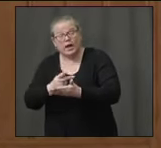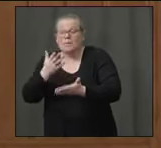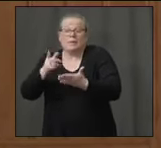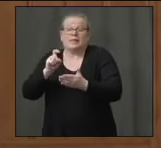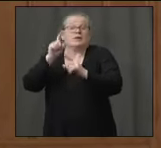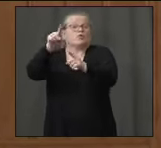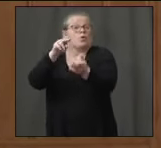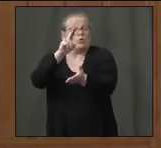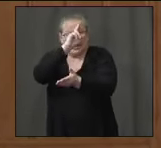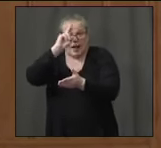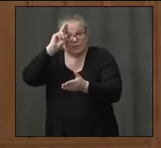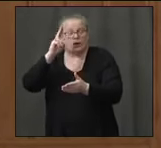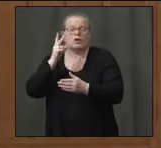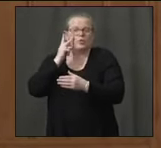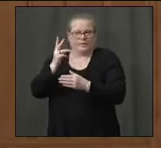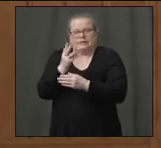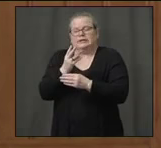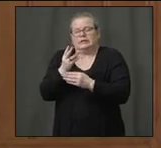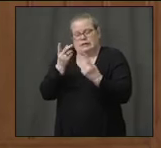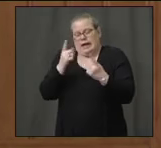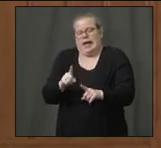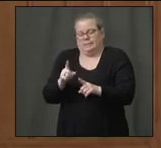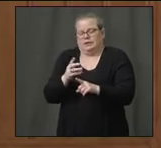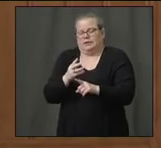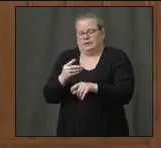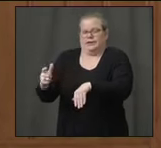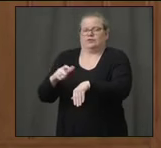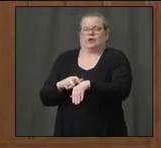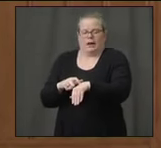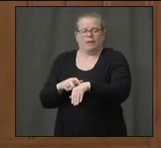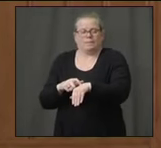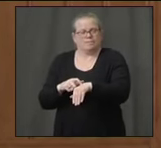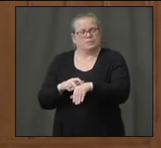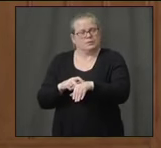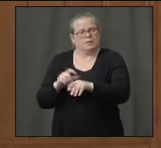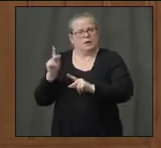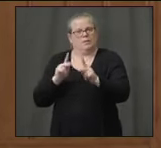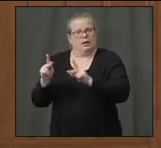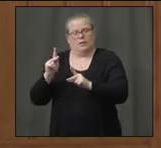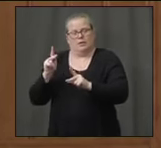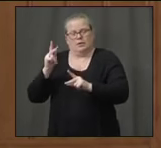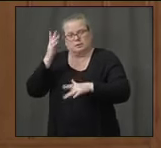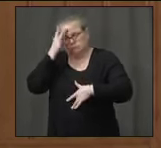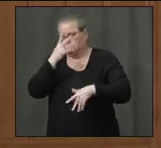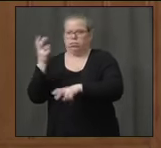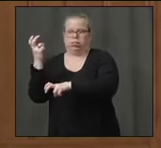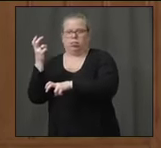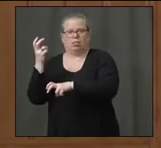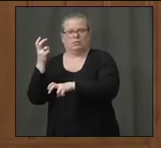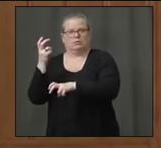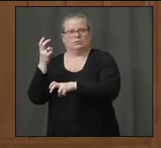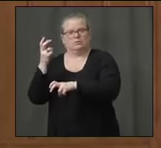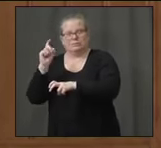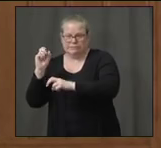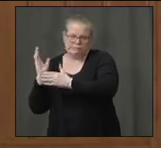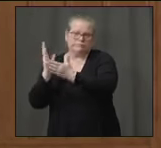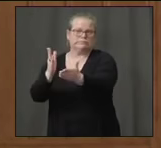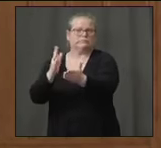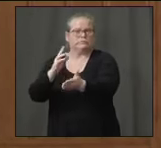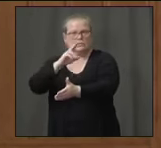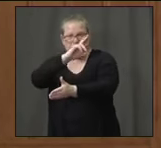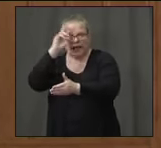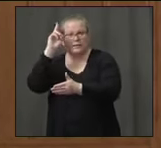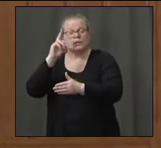which we've seen in a number of instances through this center. But the goal for us at the state level has to be about making all